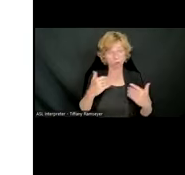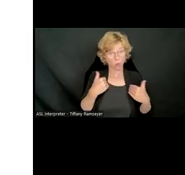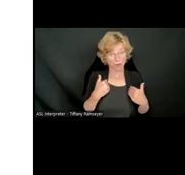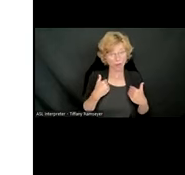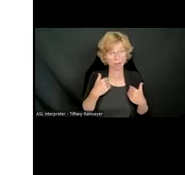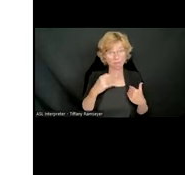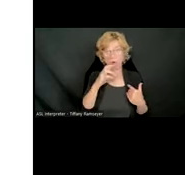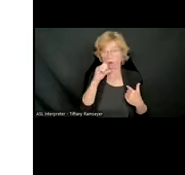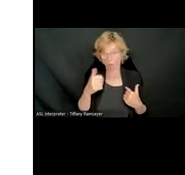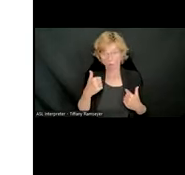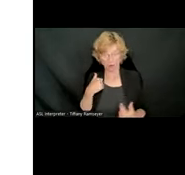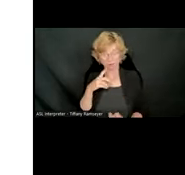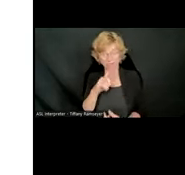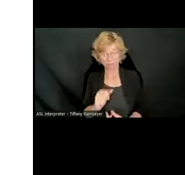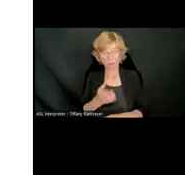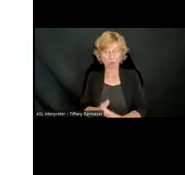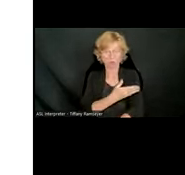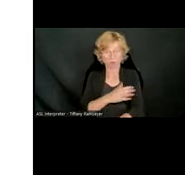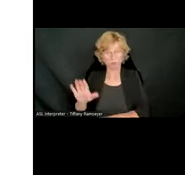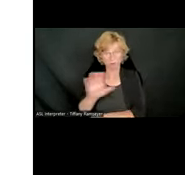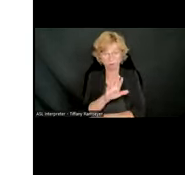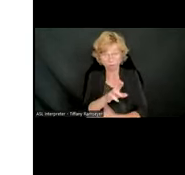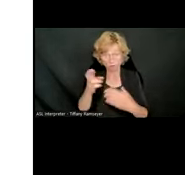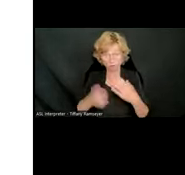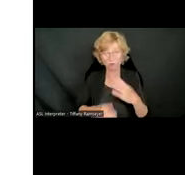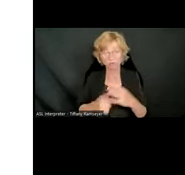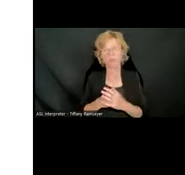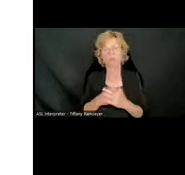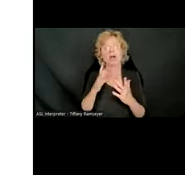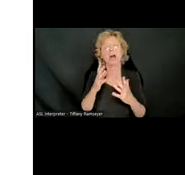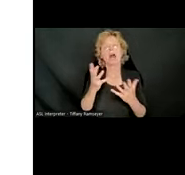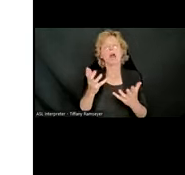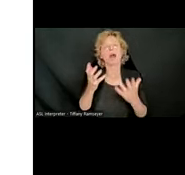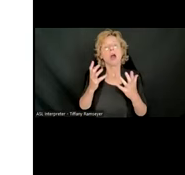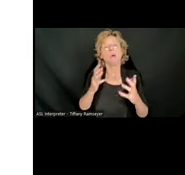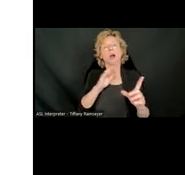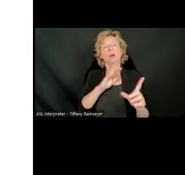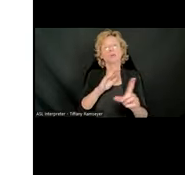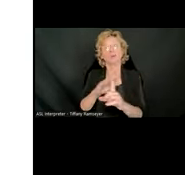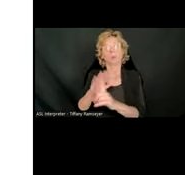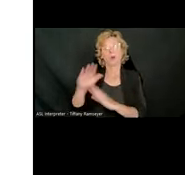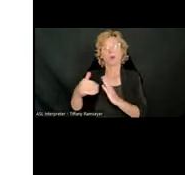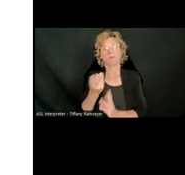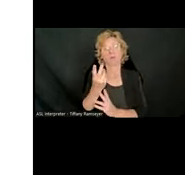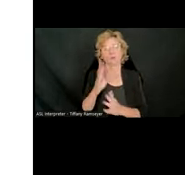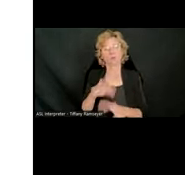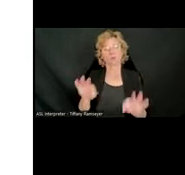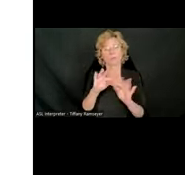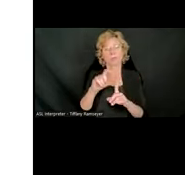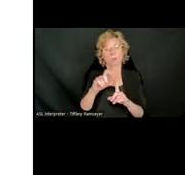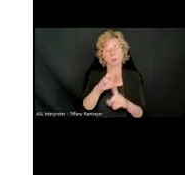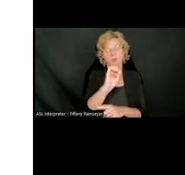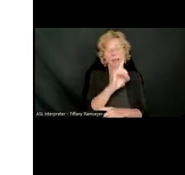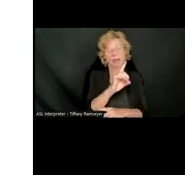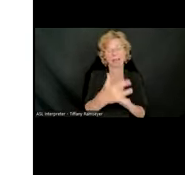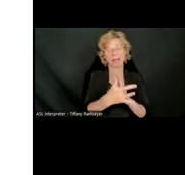Before we get started, just a reminder of two key terms we'll be using throughout the webinar. Educational technology or edtech